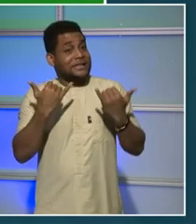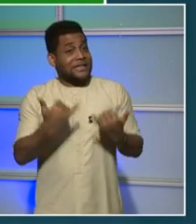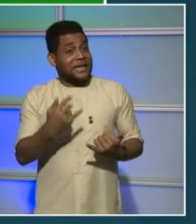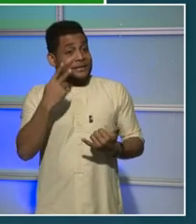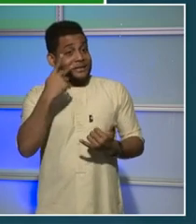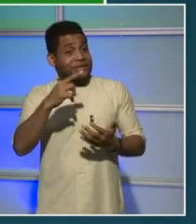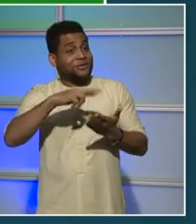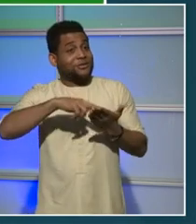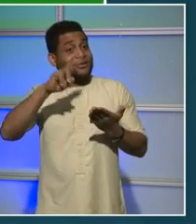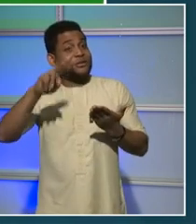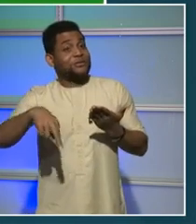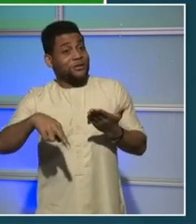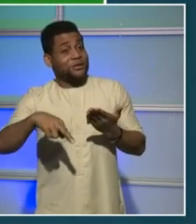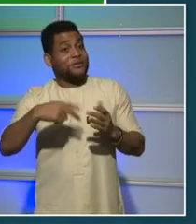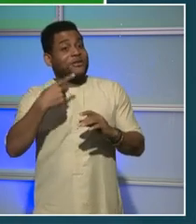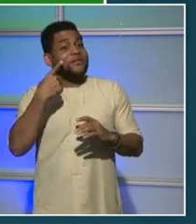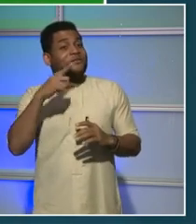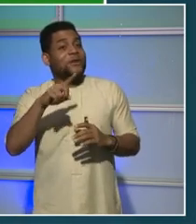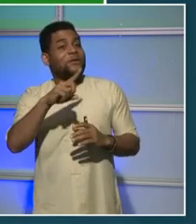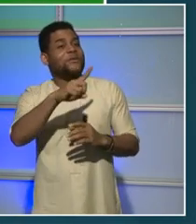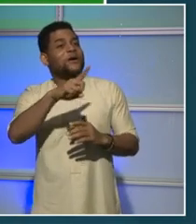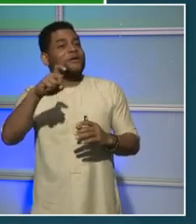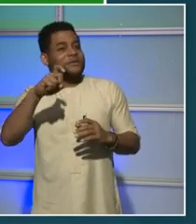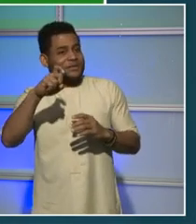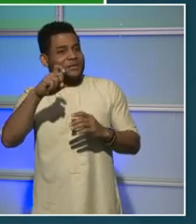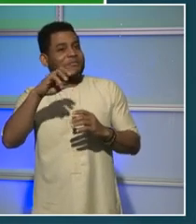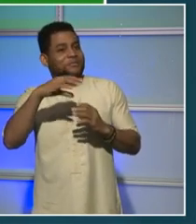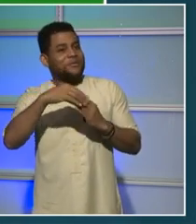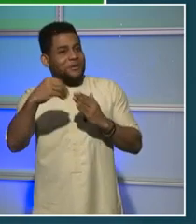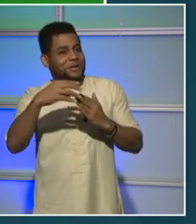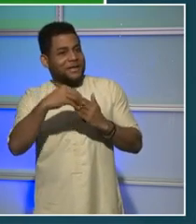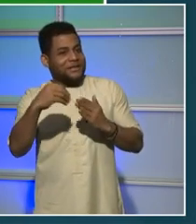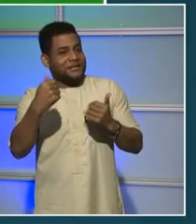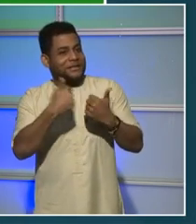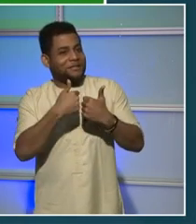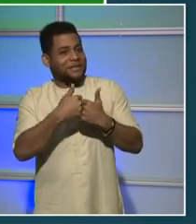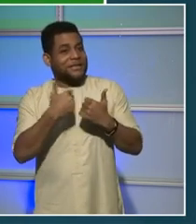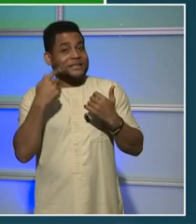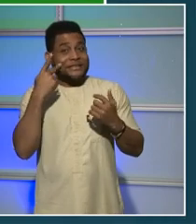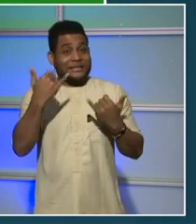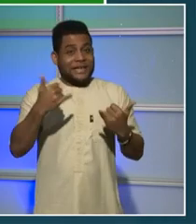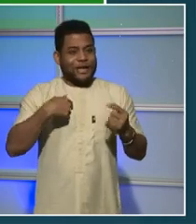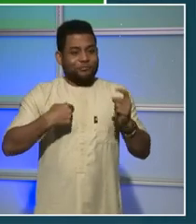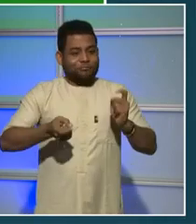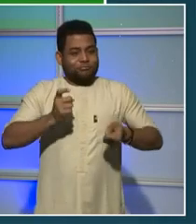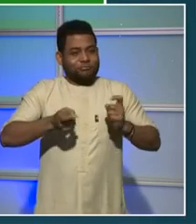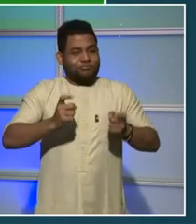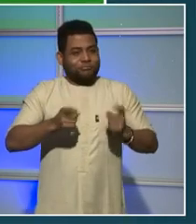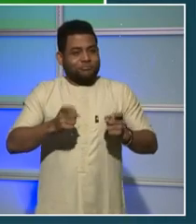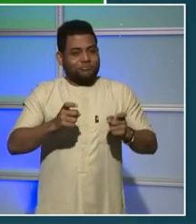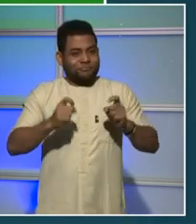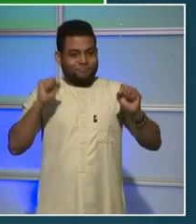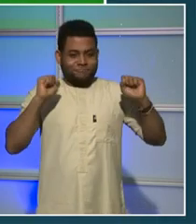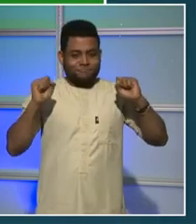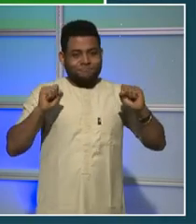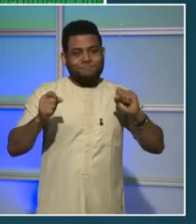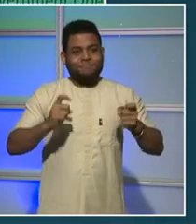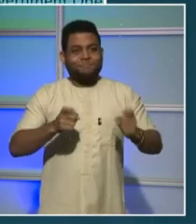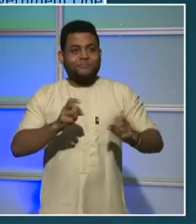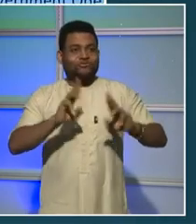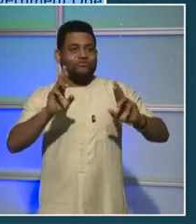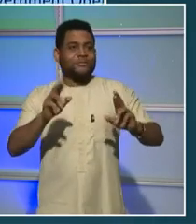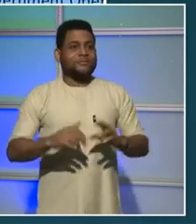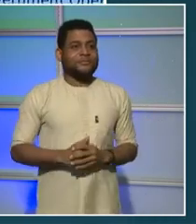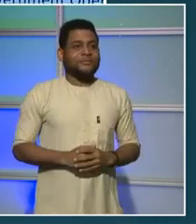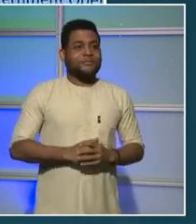$100 game and I'm going ask our deputy mayors to give us a little bit of a drum roll. I don't think they got a drum roll keyed up for me yet. So as we wait